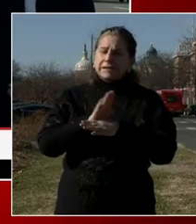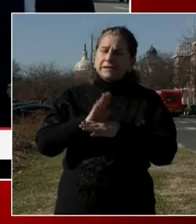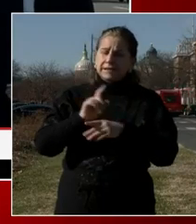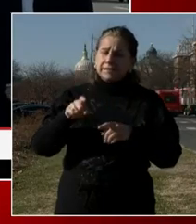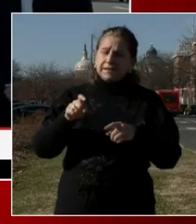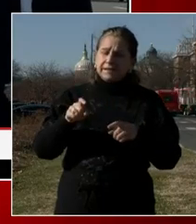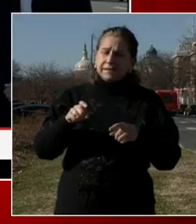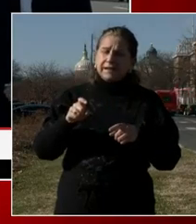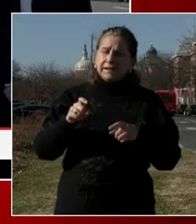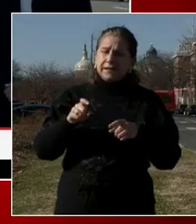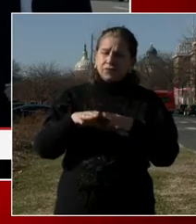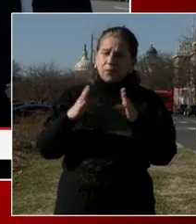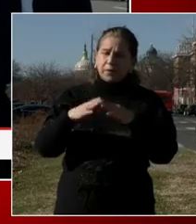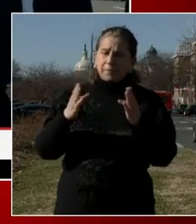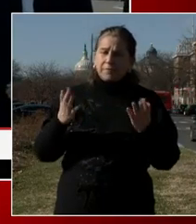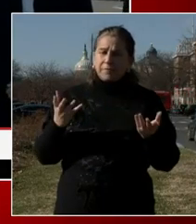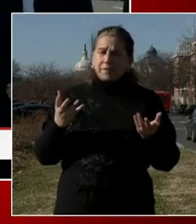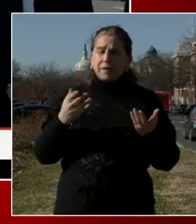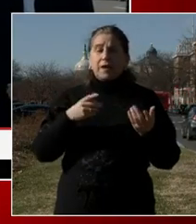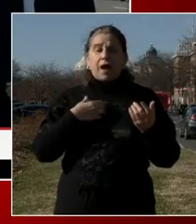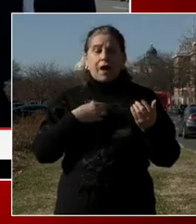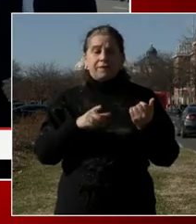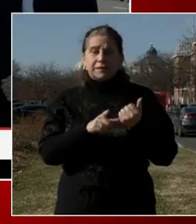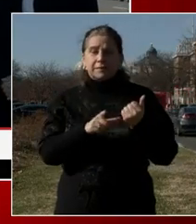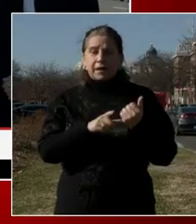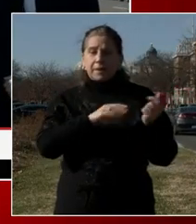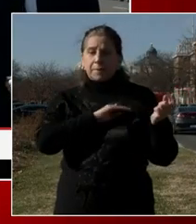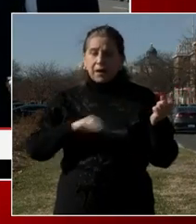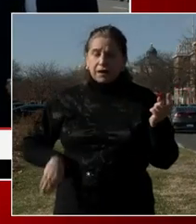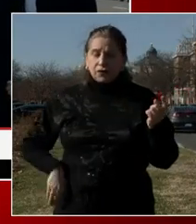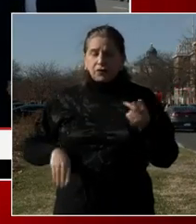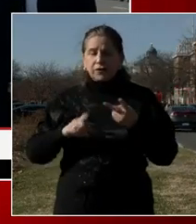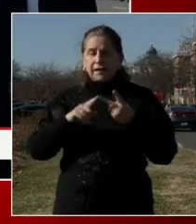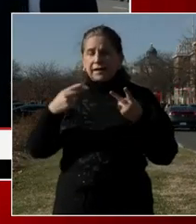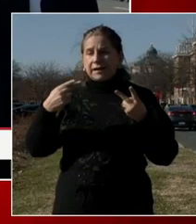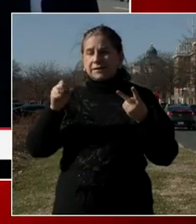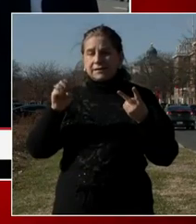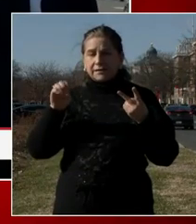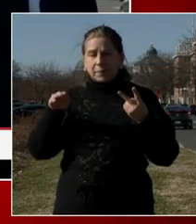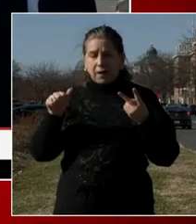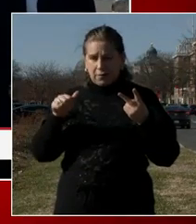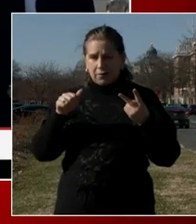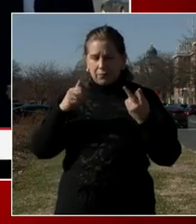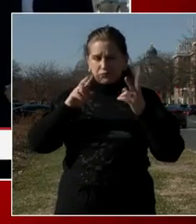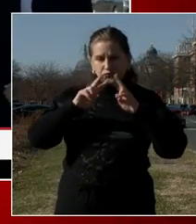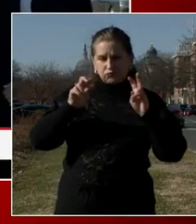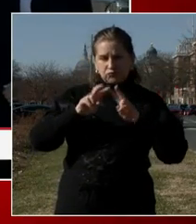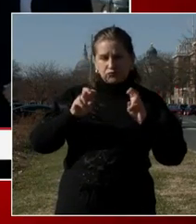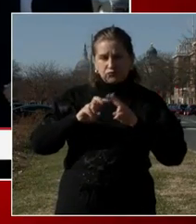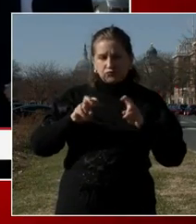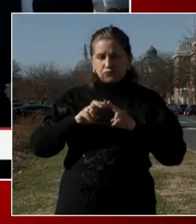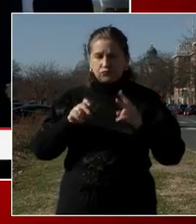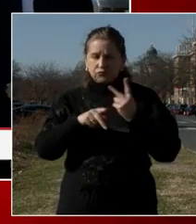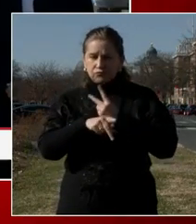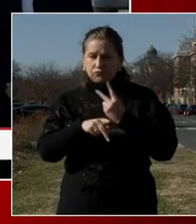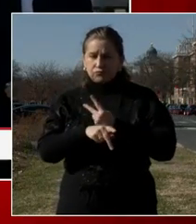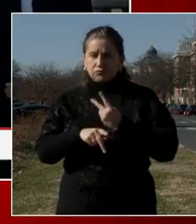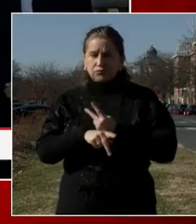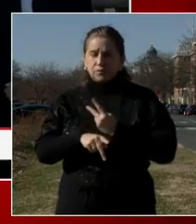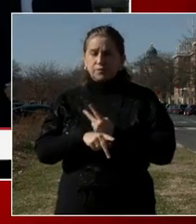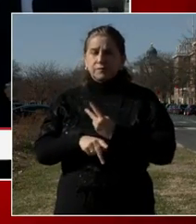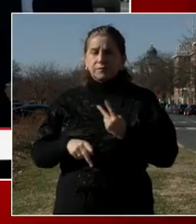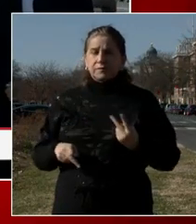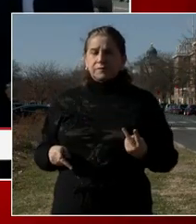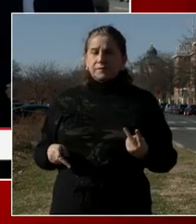Falcicchio and HCMA, as you know, uh, I requested a pre-disaster